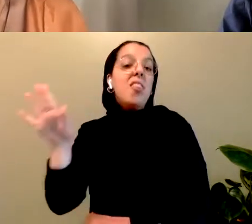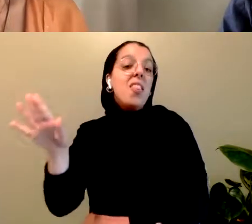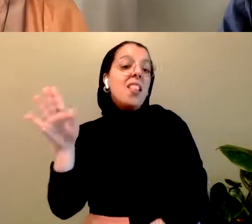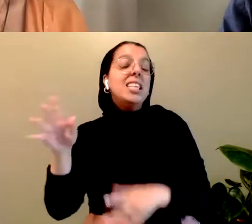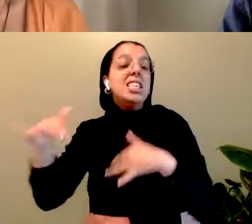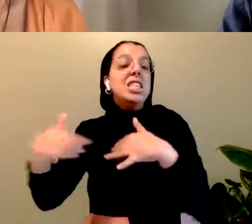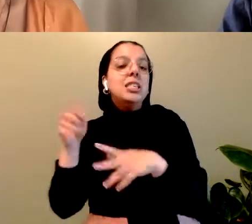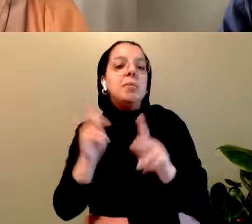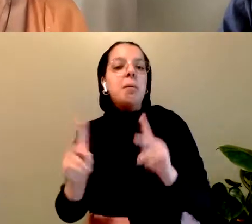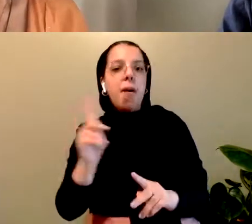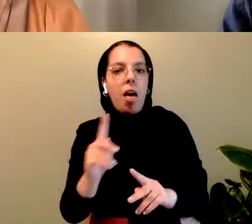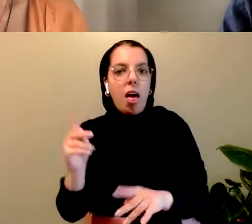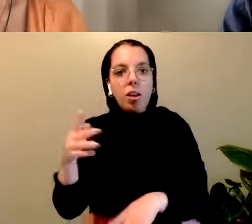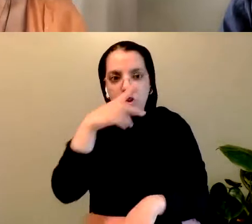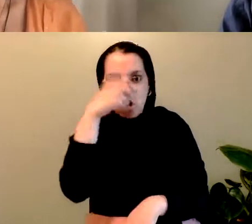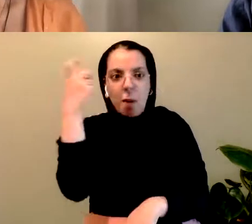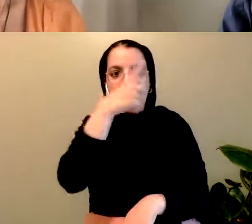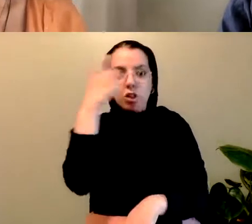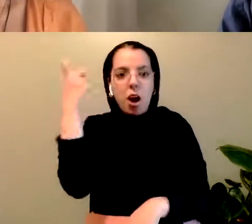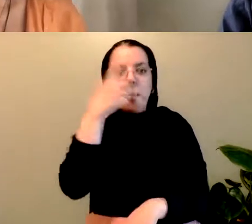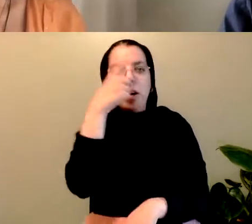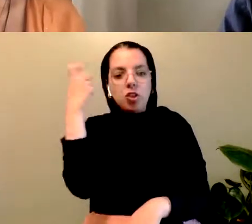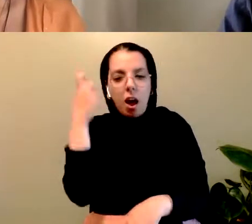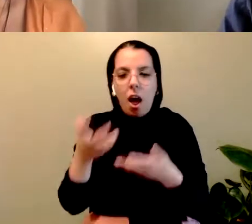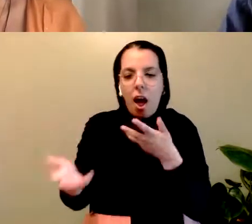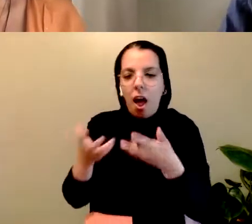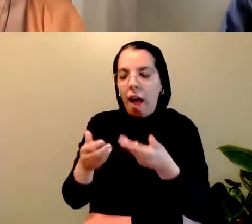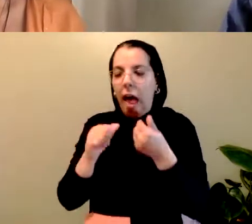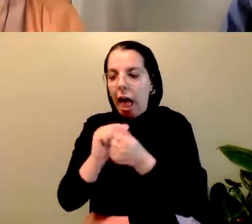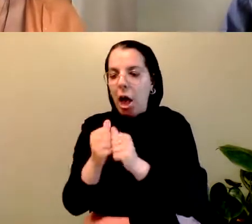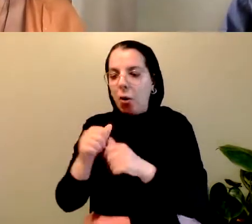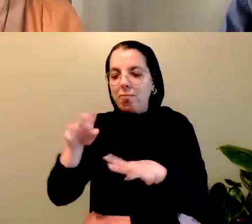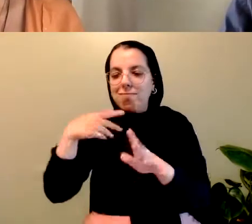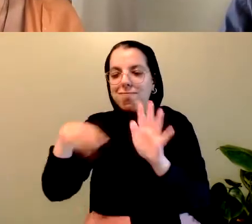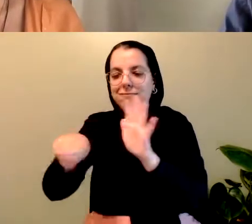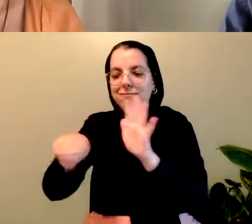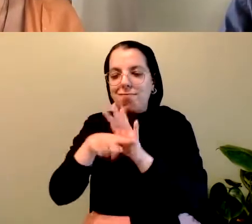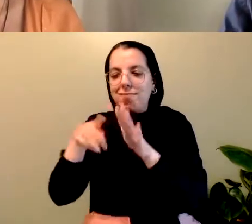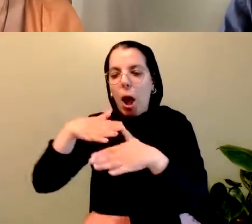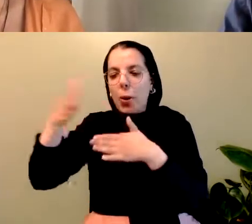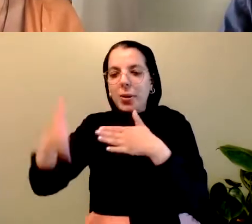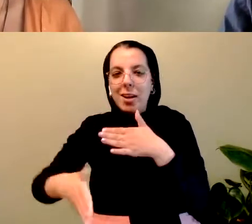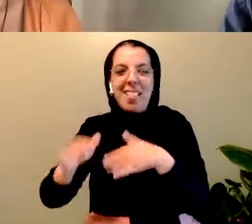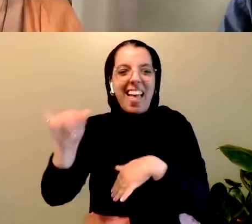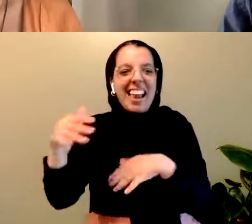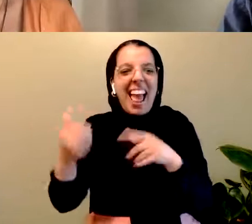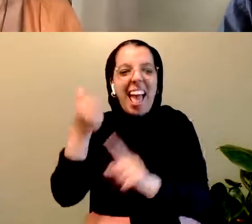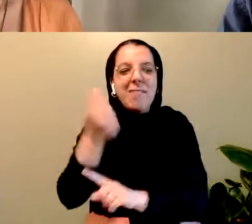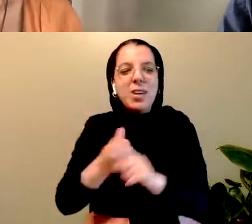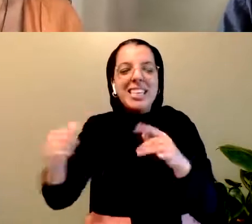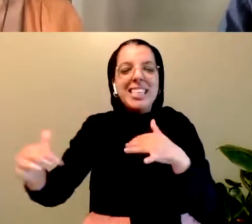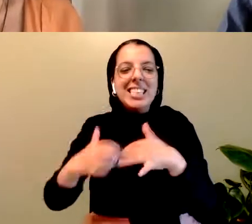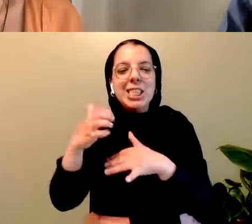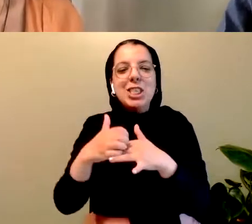colonialism and struggles to navigate the toxic outcomes associated with it. That is basically the logline of almost every Indigenous play ever written.